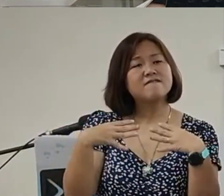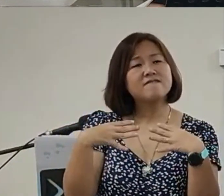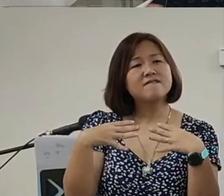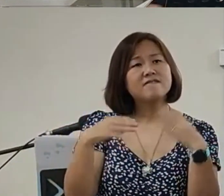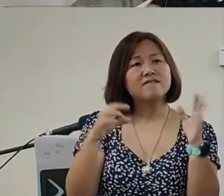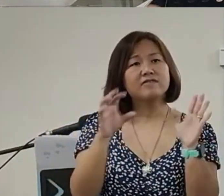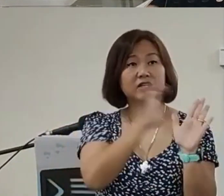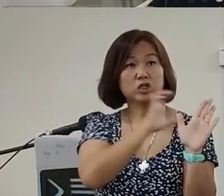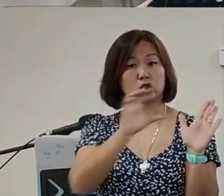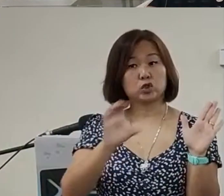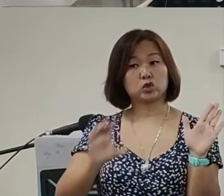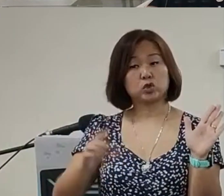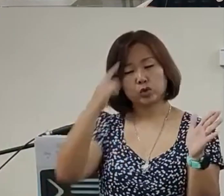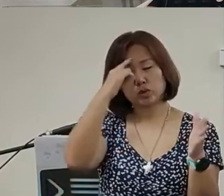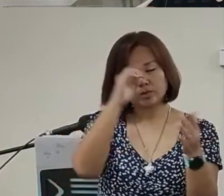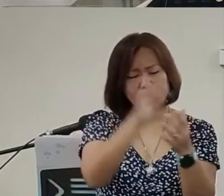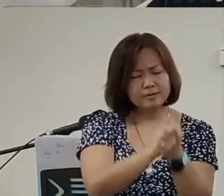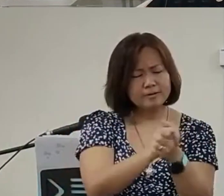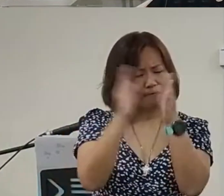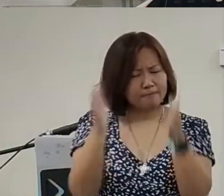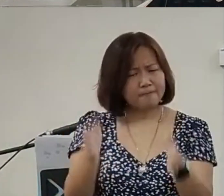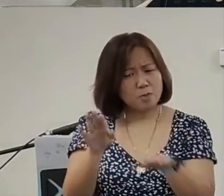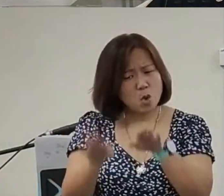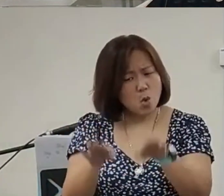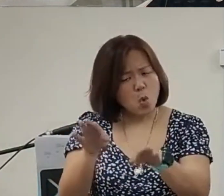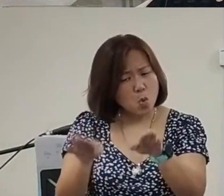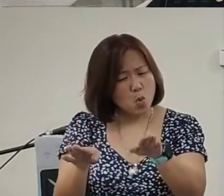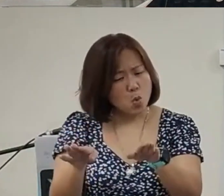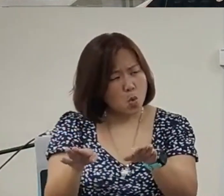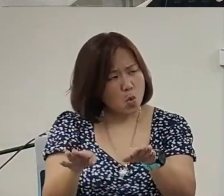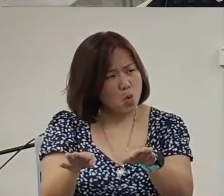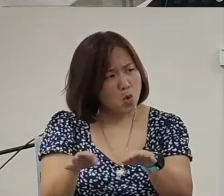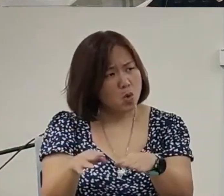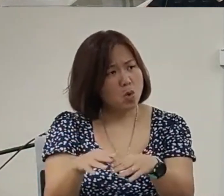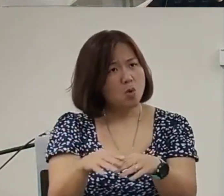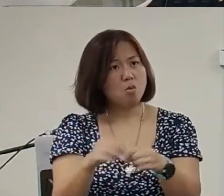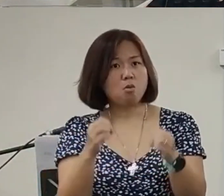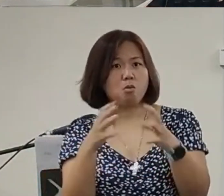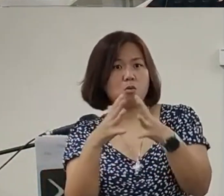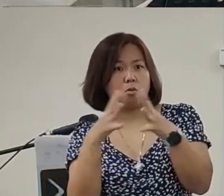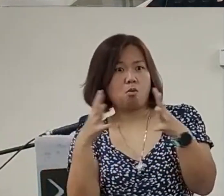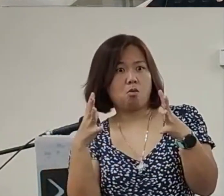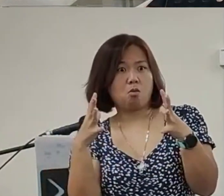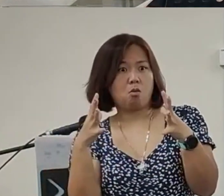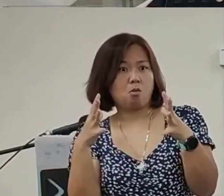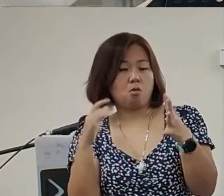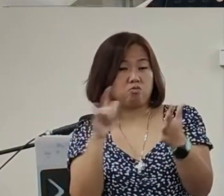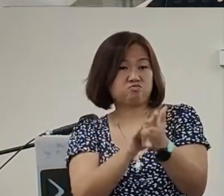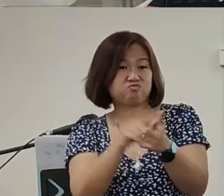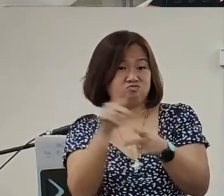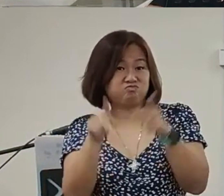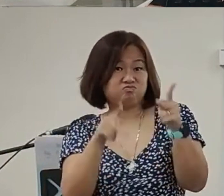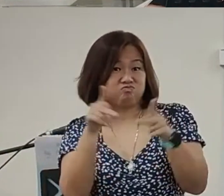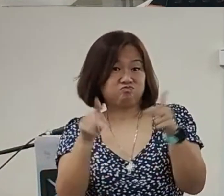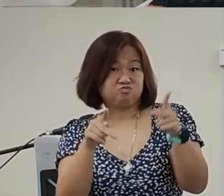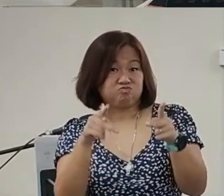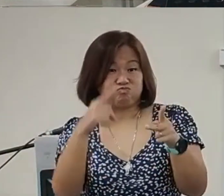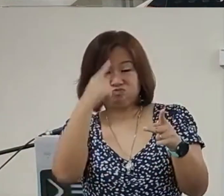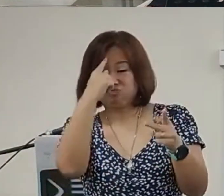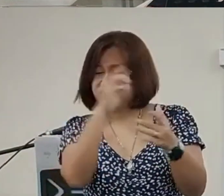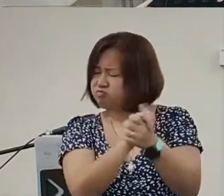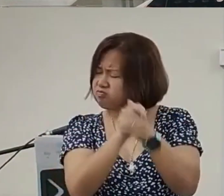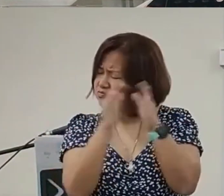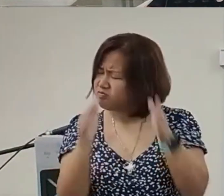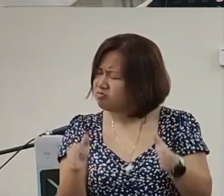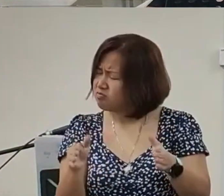from fearas we draw closeto Godbut the non-believerslook at uswow these peopleare fearlesstrue believers